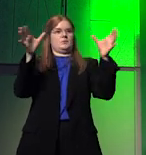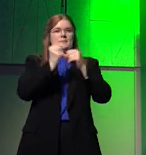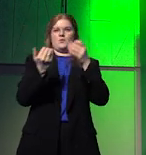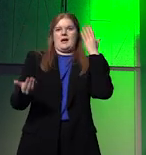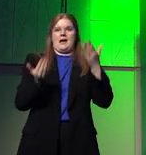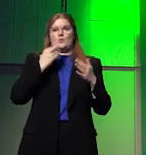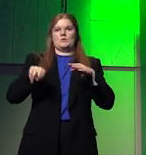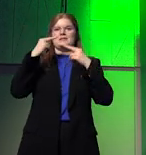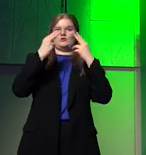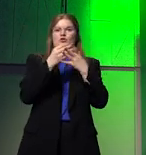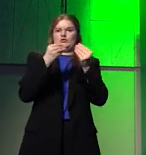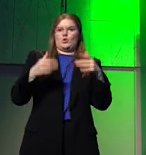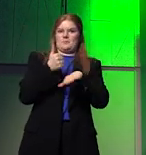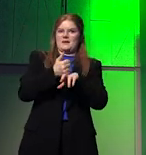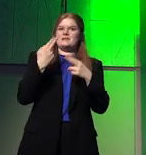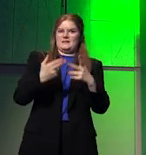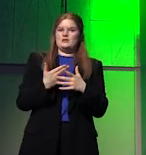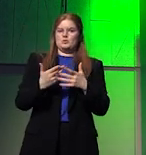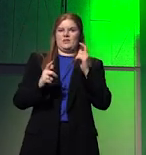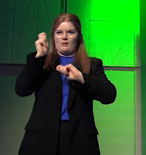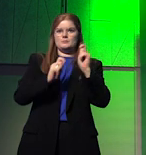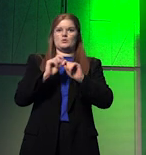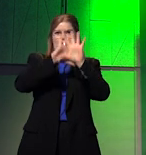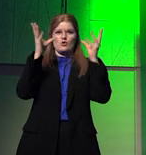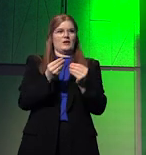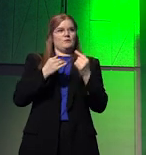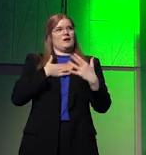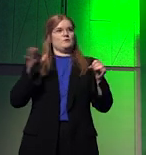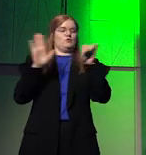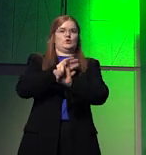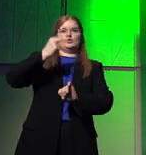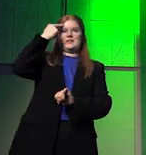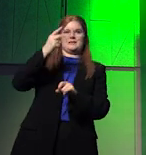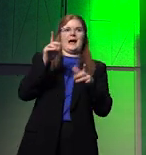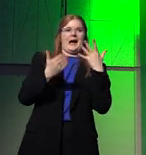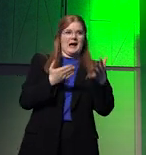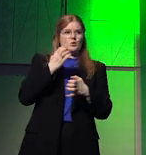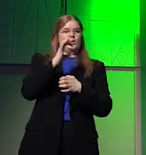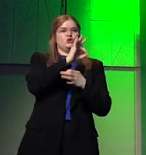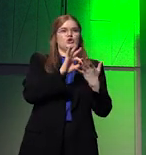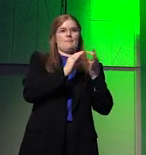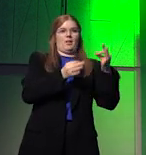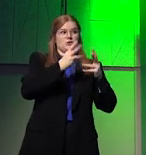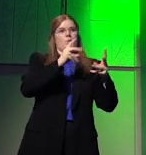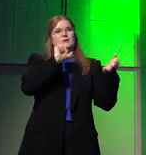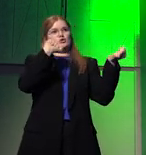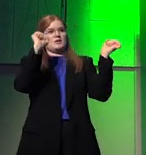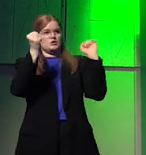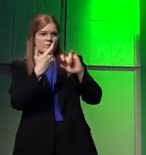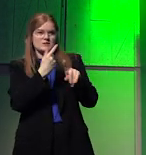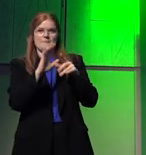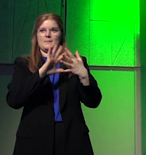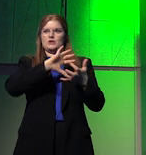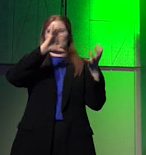how the natural resource base needs to be taken into account in order to understand also how geopolitics are now changing and